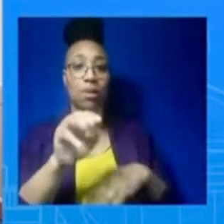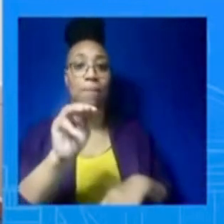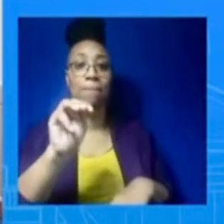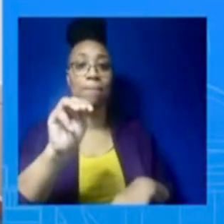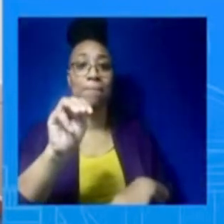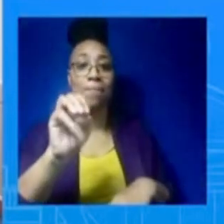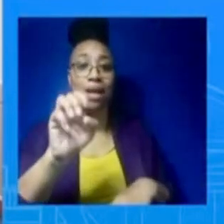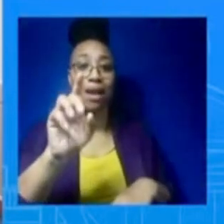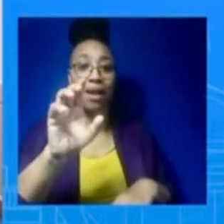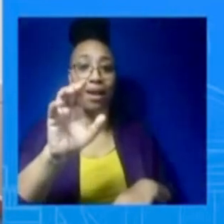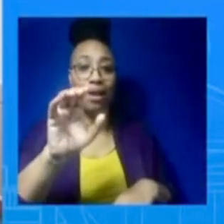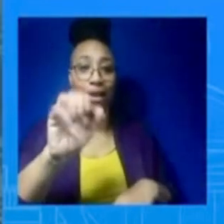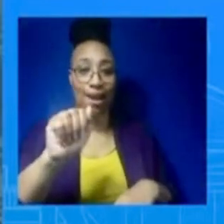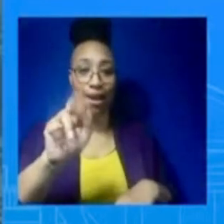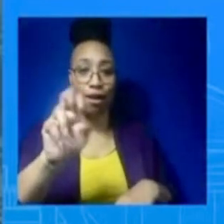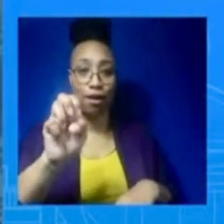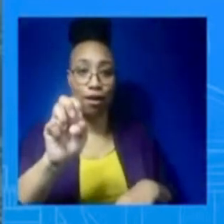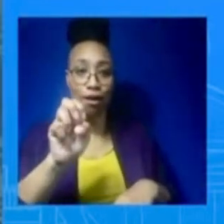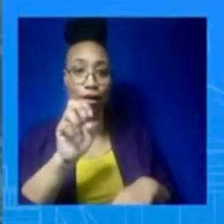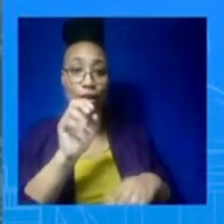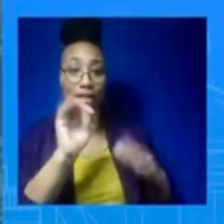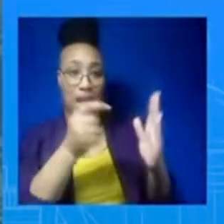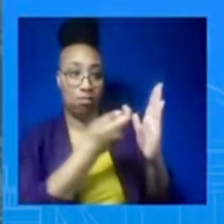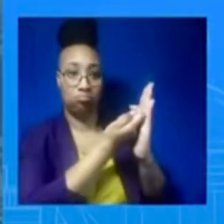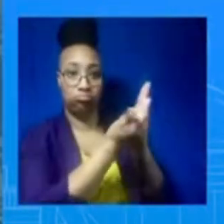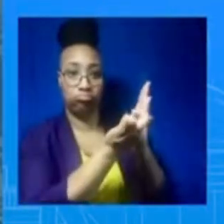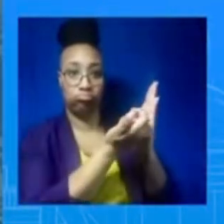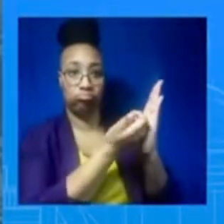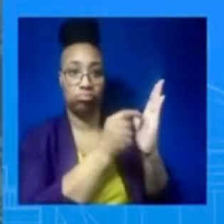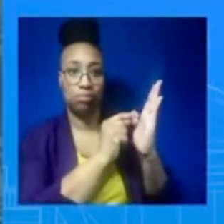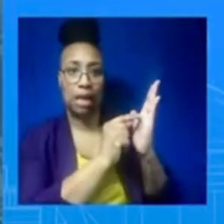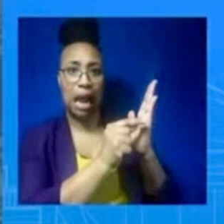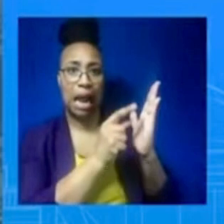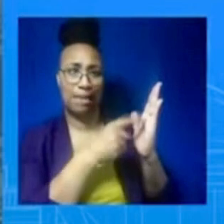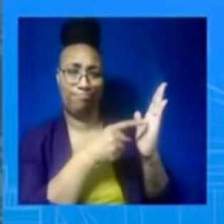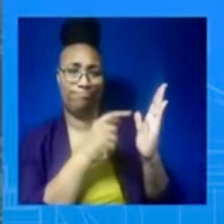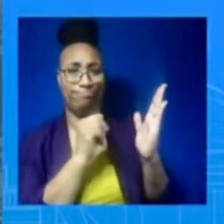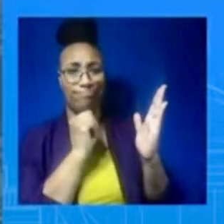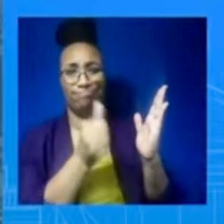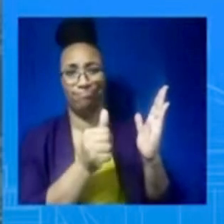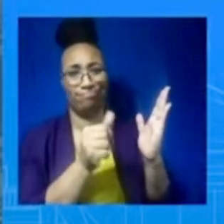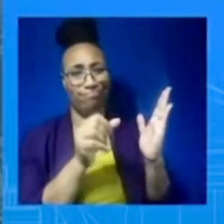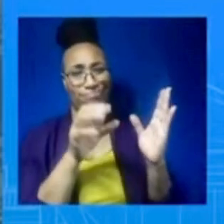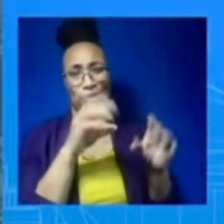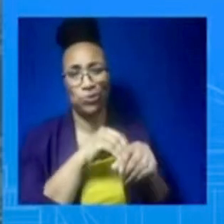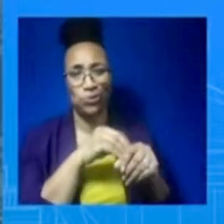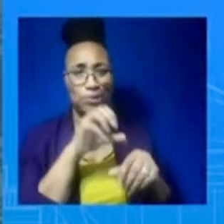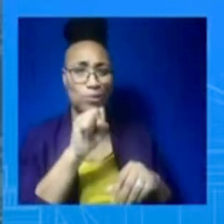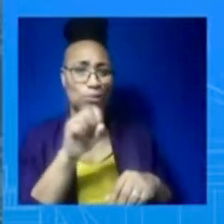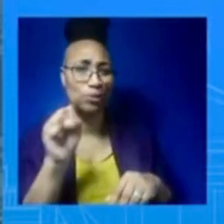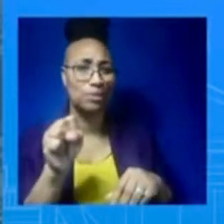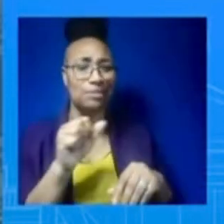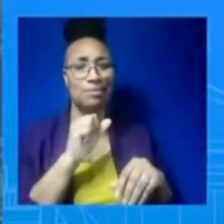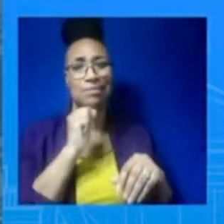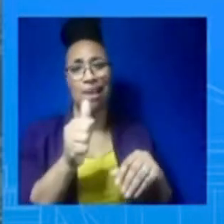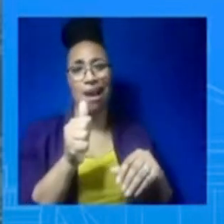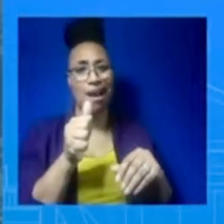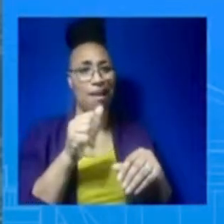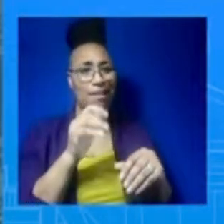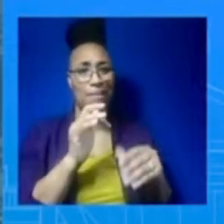this issue done? What do you think? So I thought you would ask this question, so I have a couple of things to say to